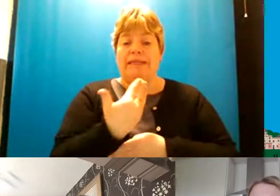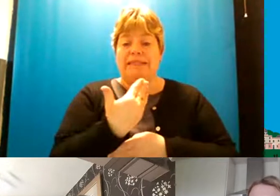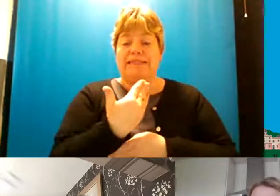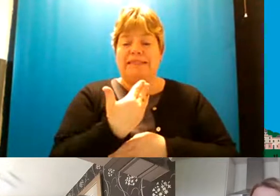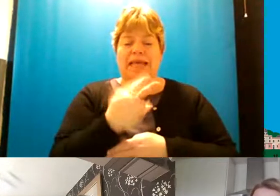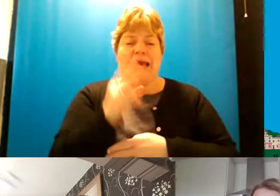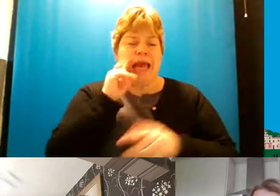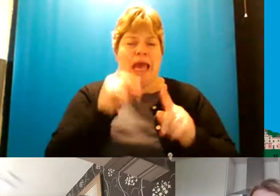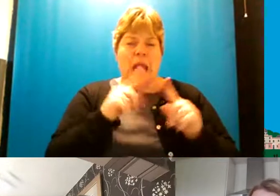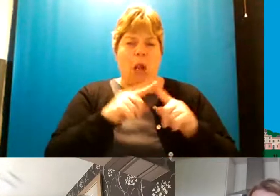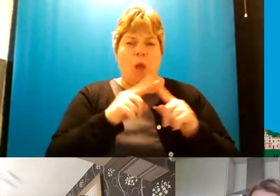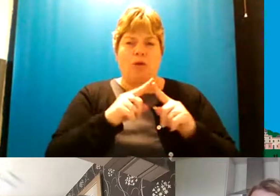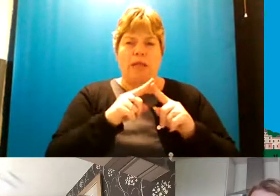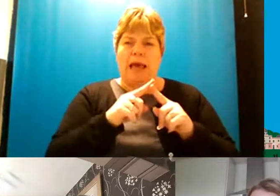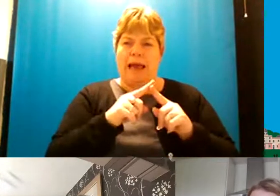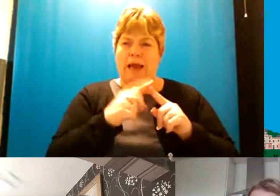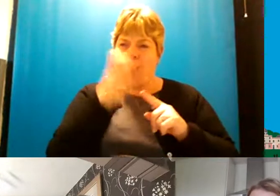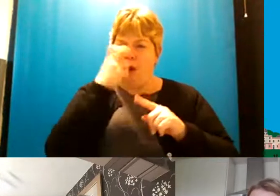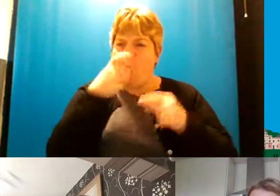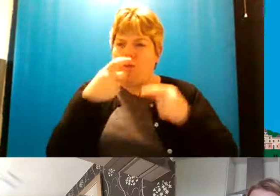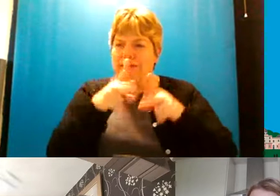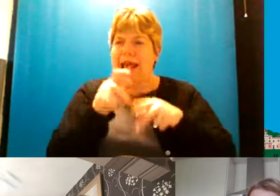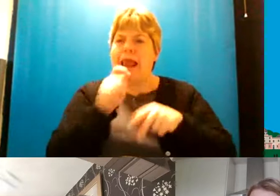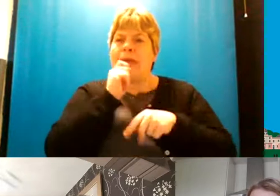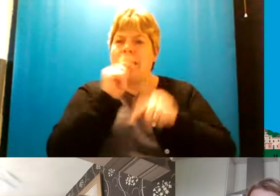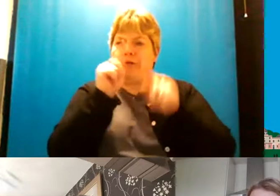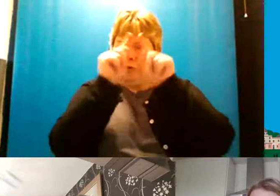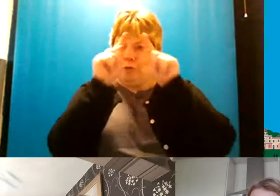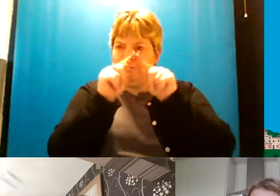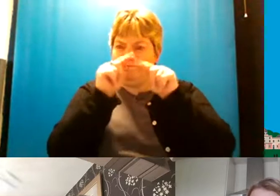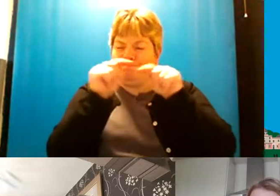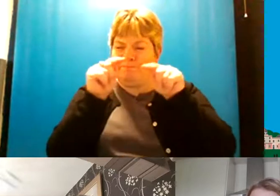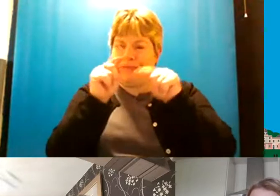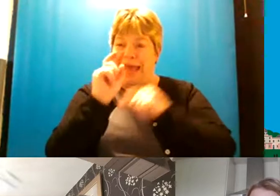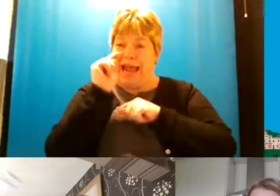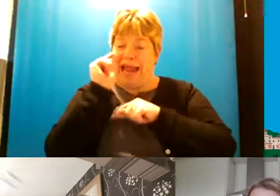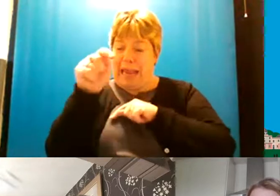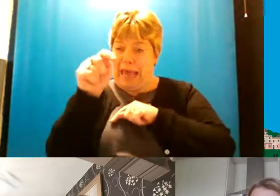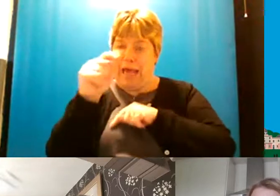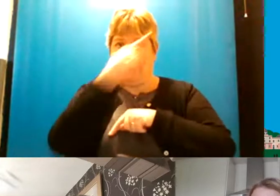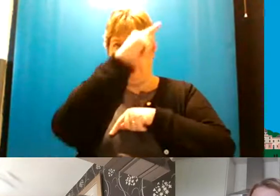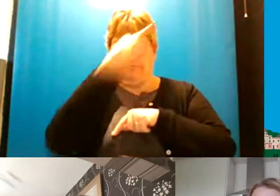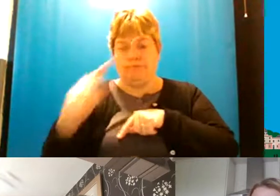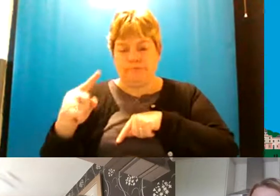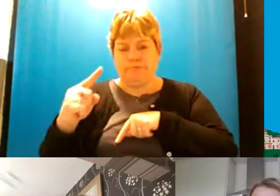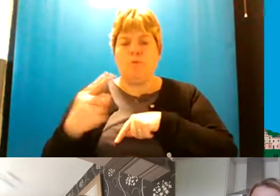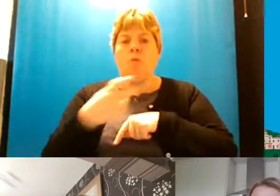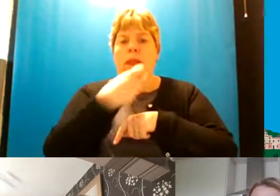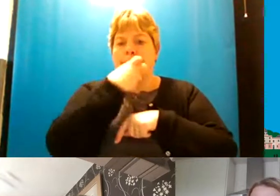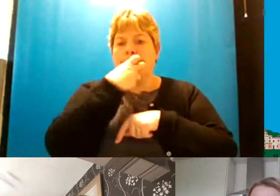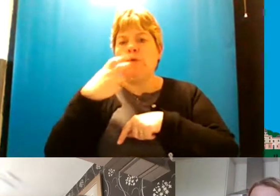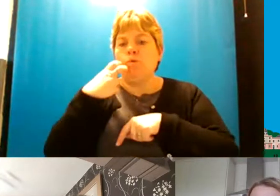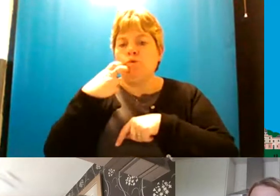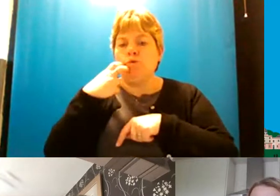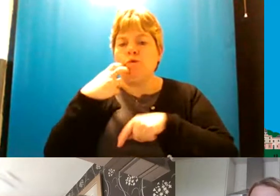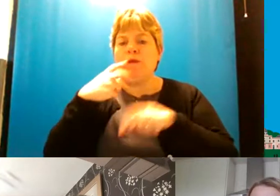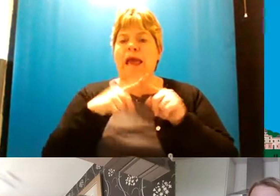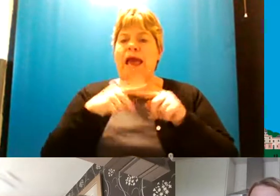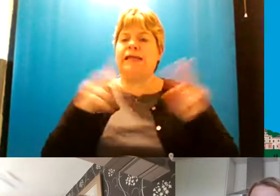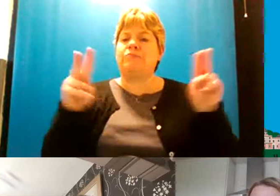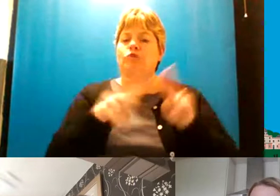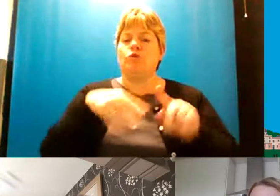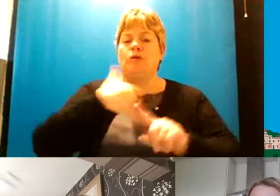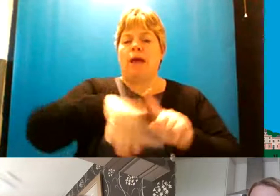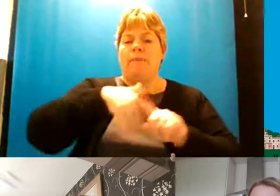it it looks like an old 50s style device and if you click on it once it will mute it and it just reduces the